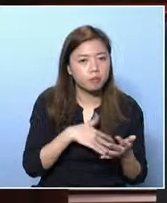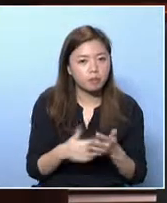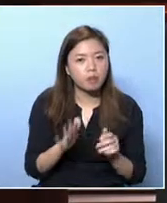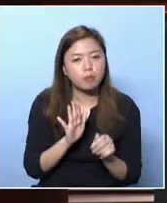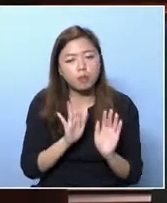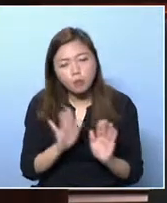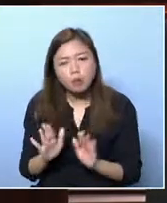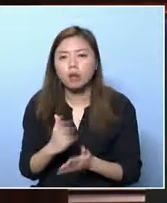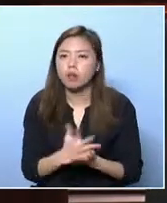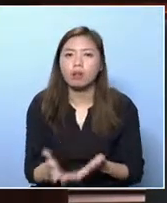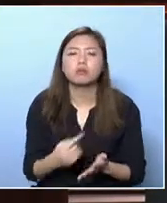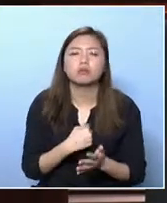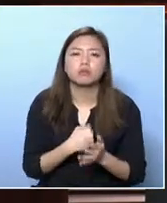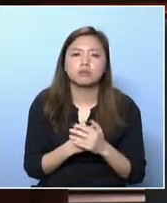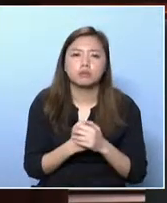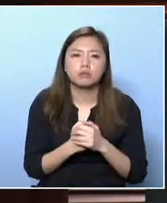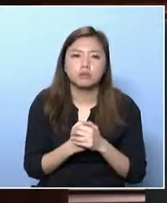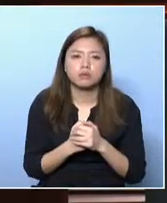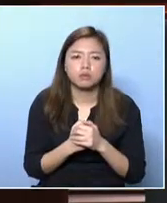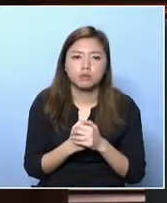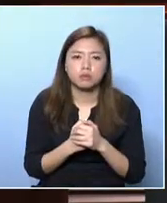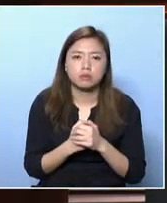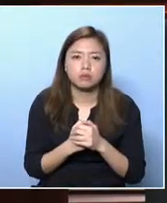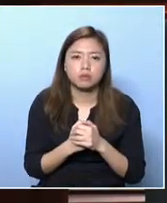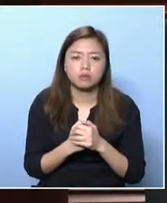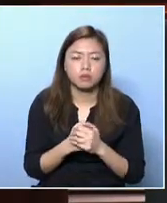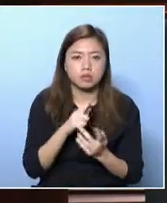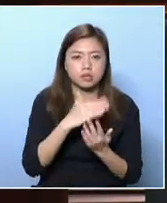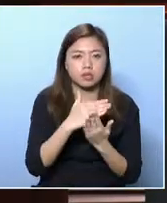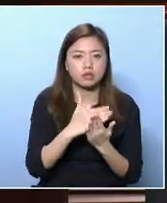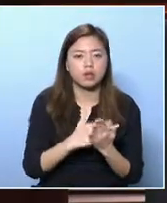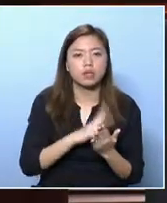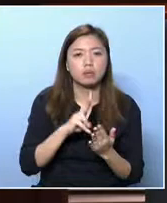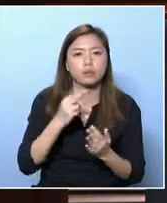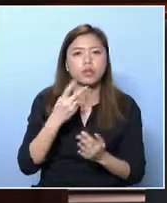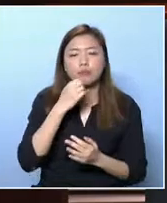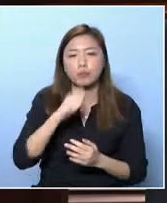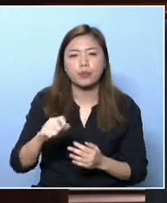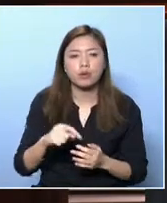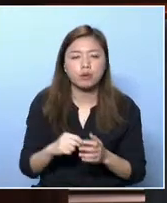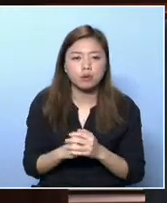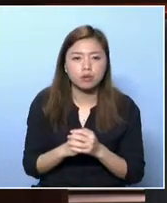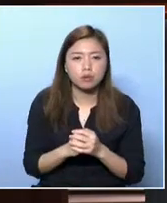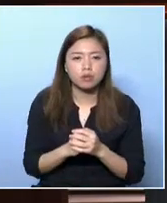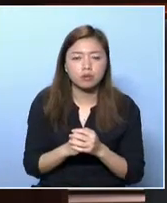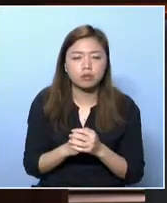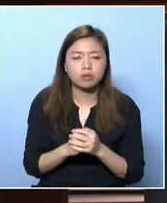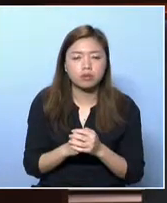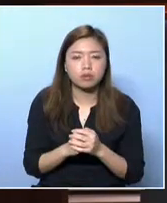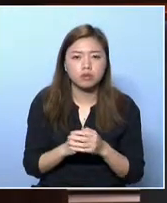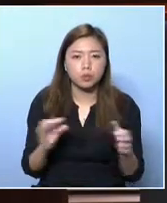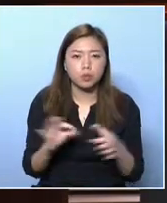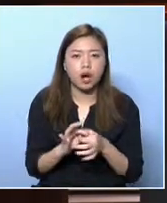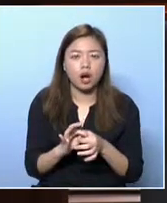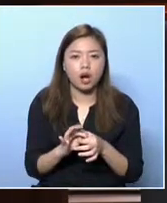procedures. Information of poverty alleviation measures should not only be translated into EM languages and placed in the shelves of